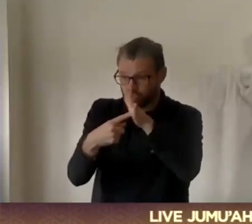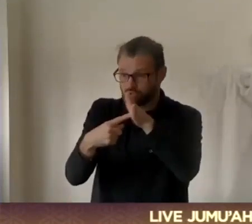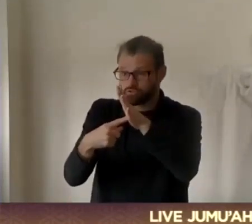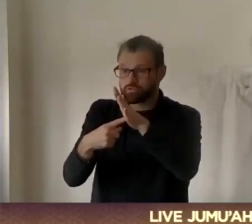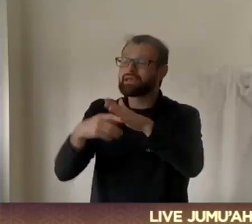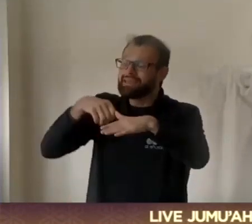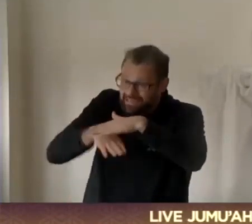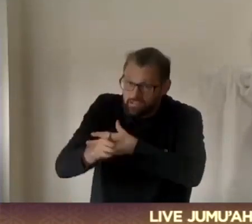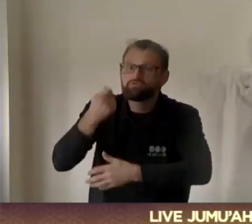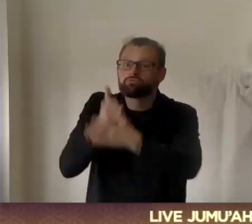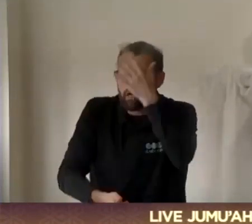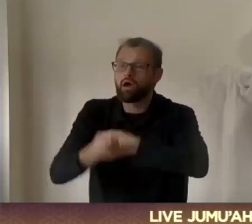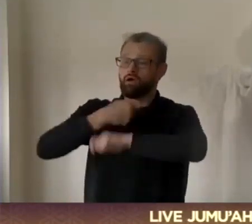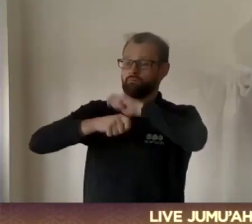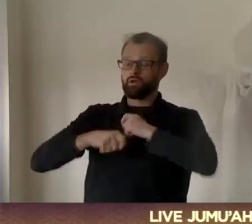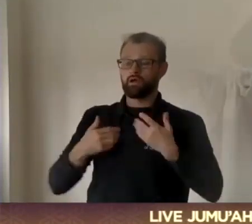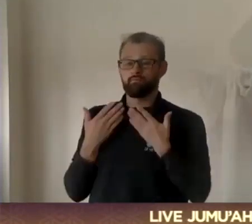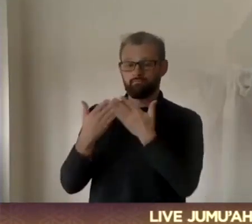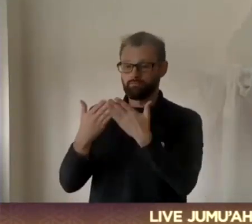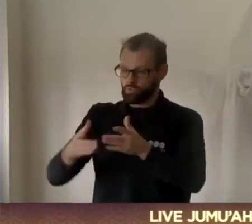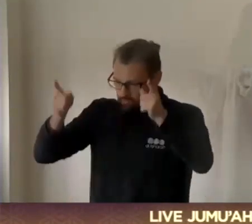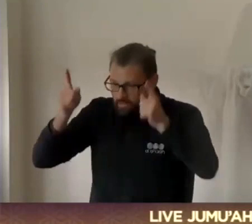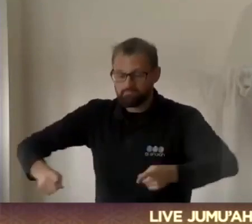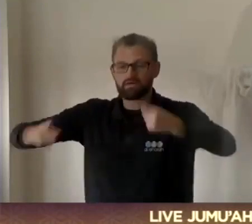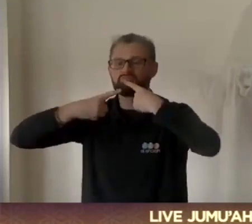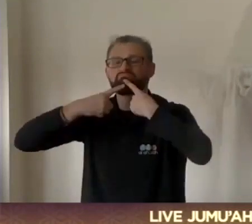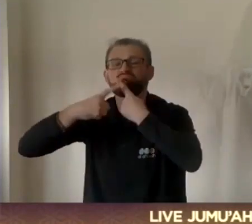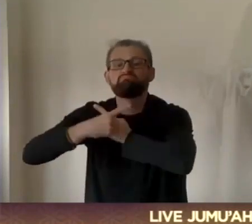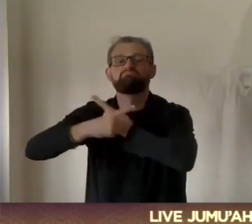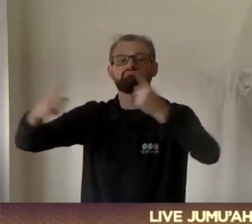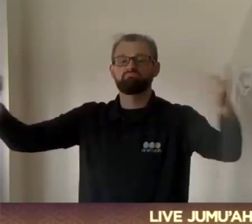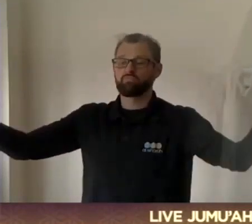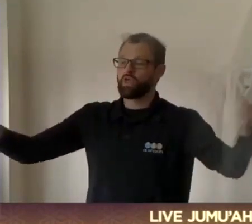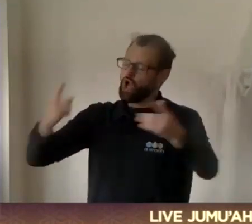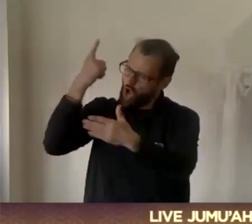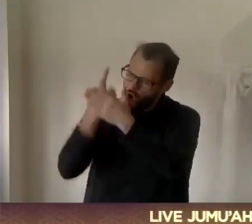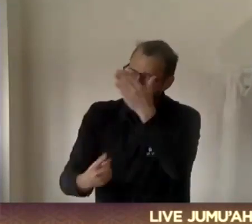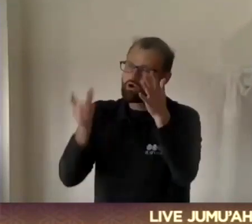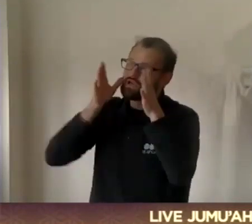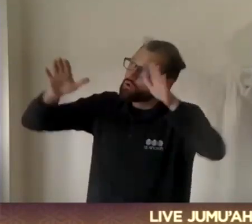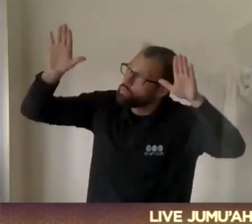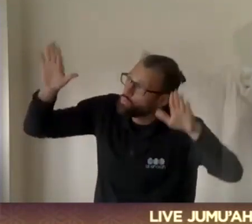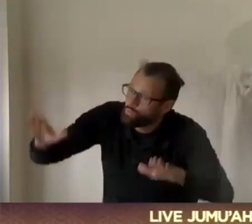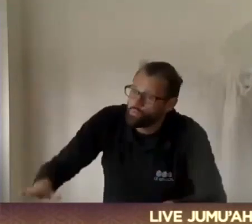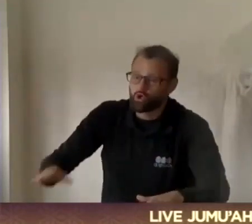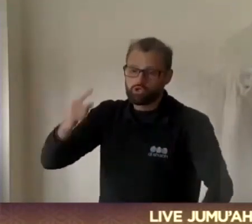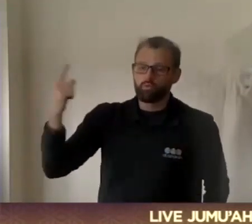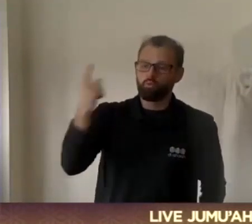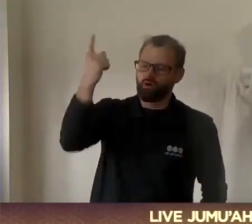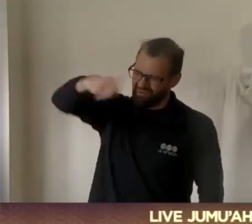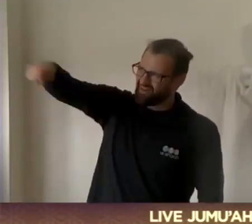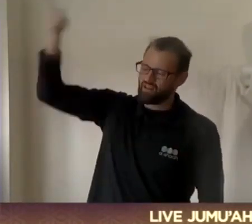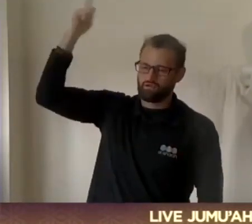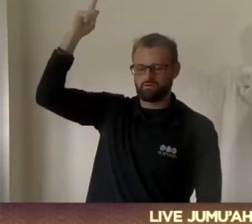fold of Islam, they are told to declare that they will not render any act of worship except for Allah.